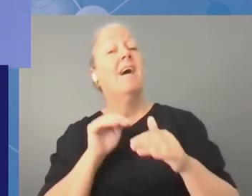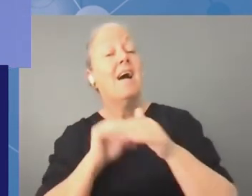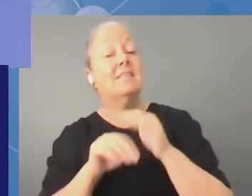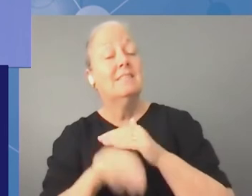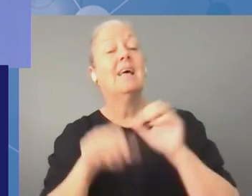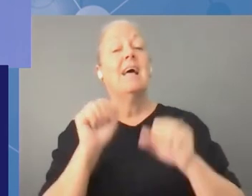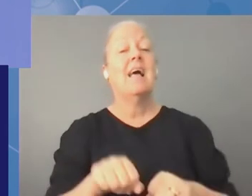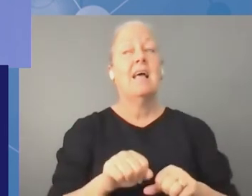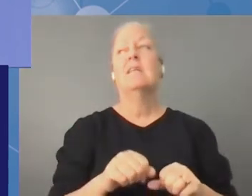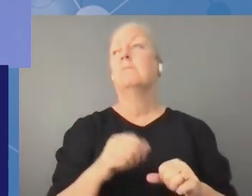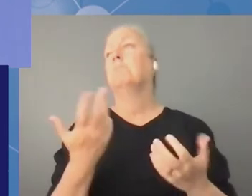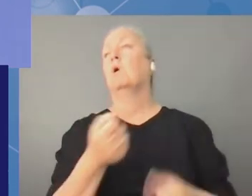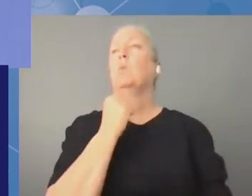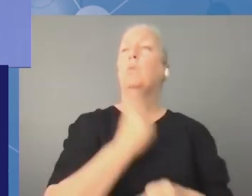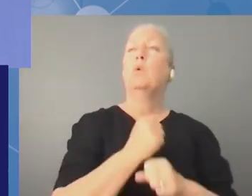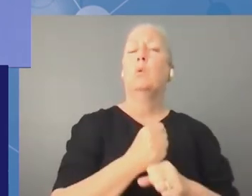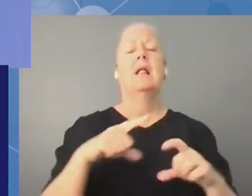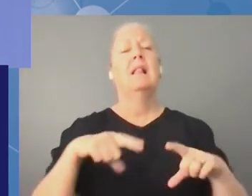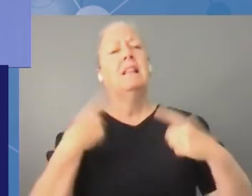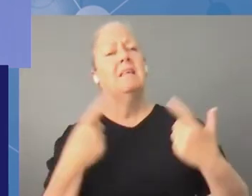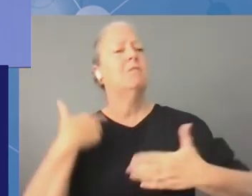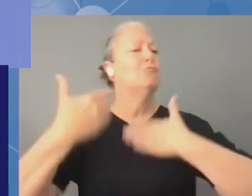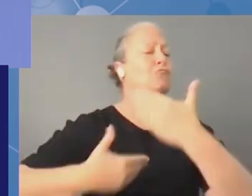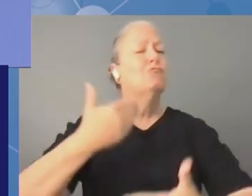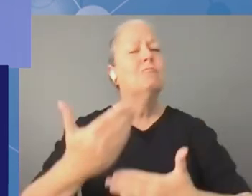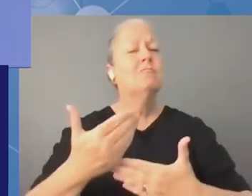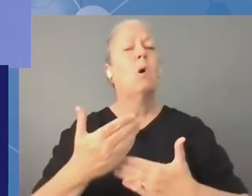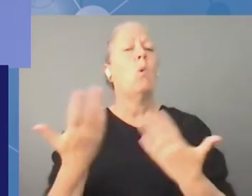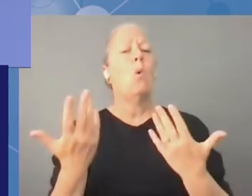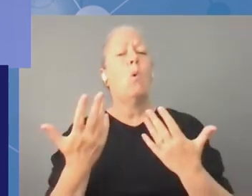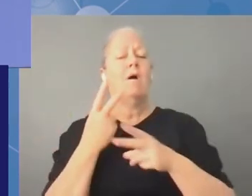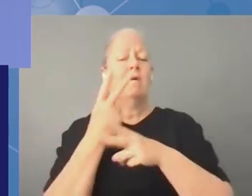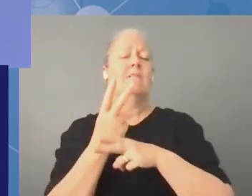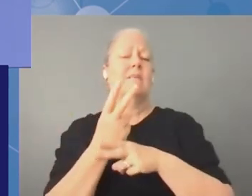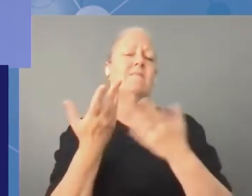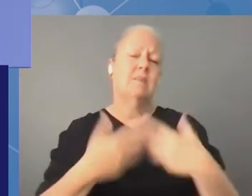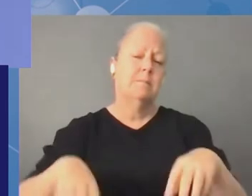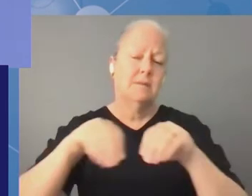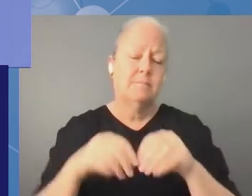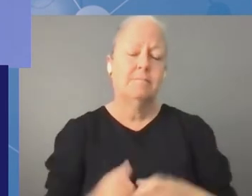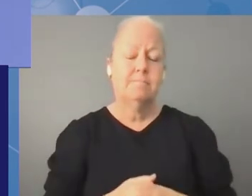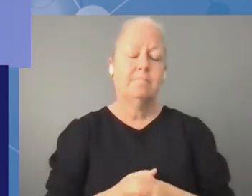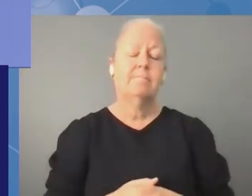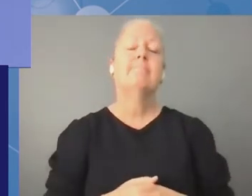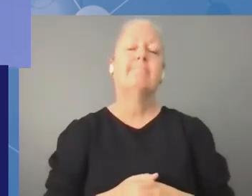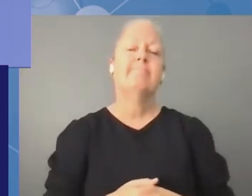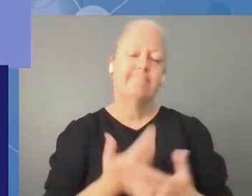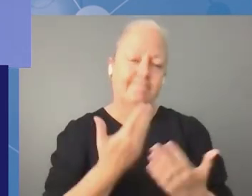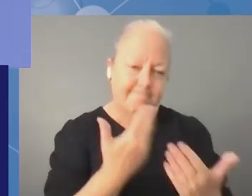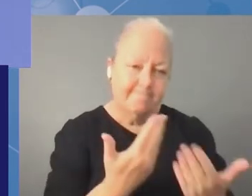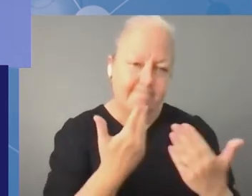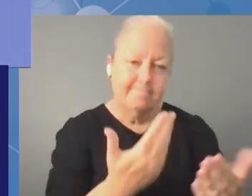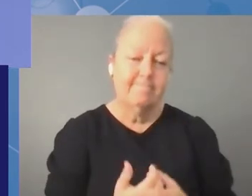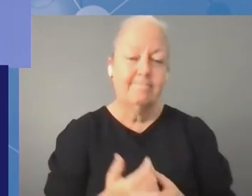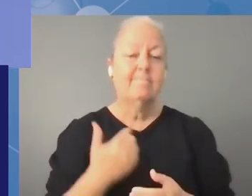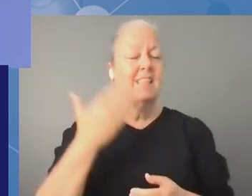one usually we don't comment but yes um we do hear you and it is one of the issues that we really do struggle